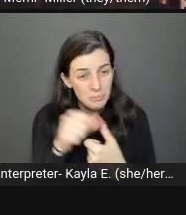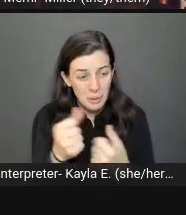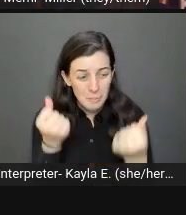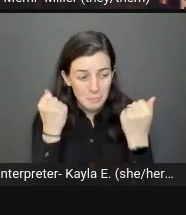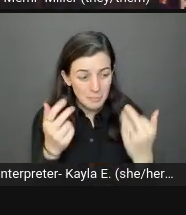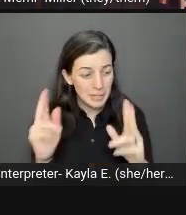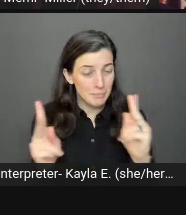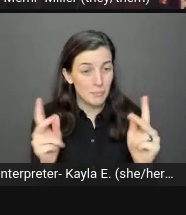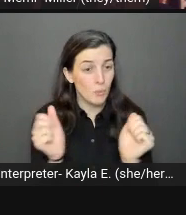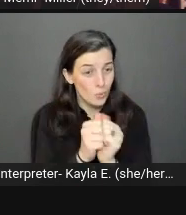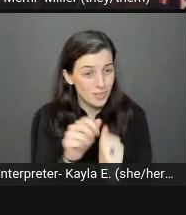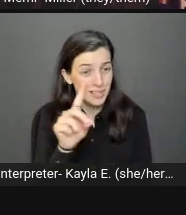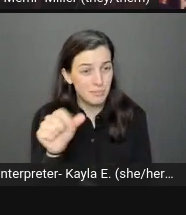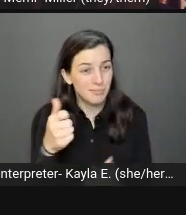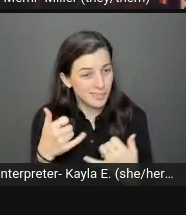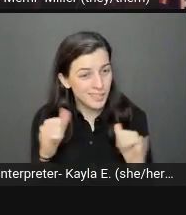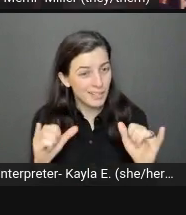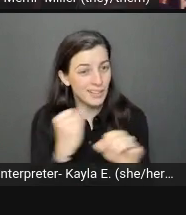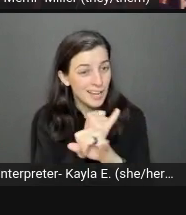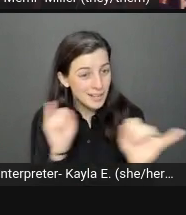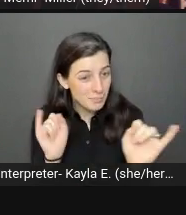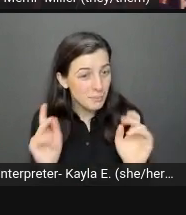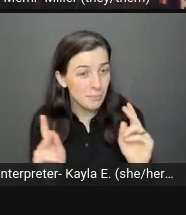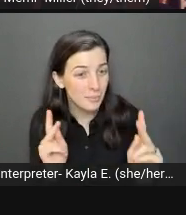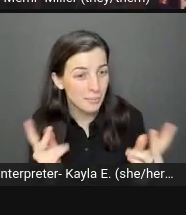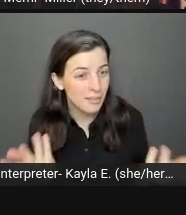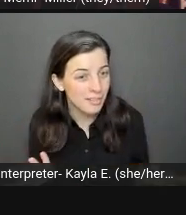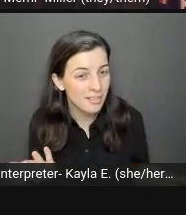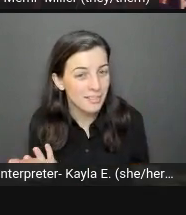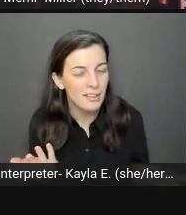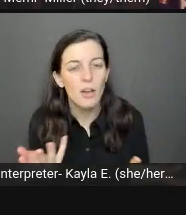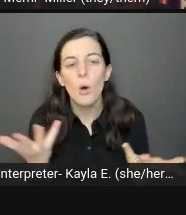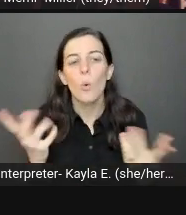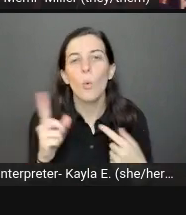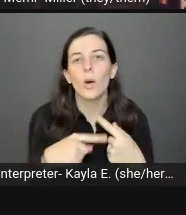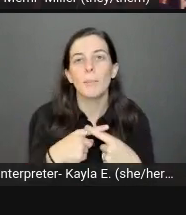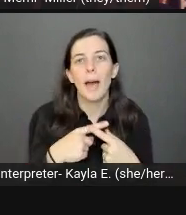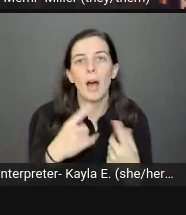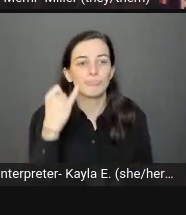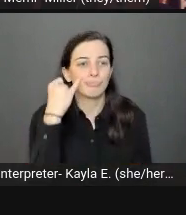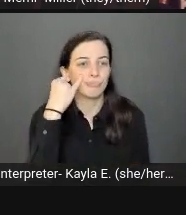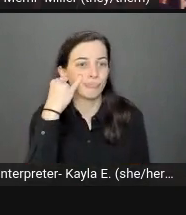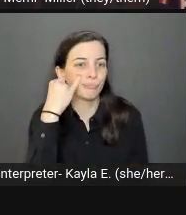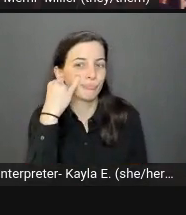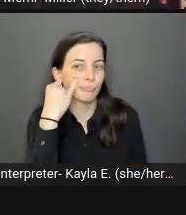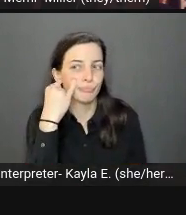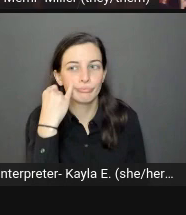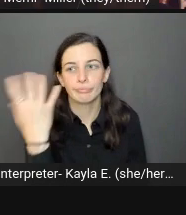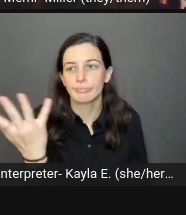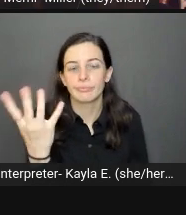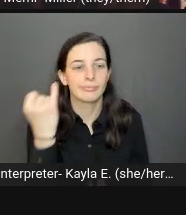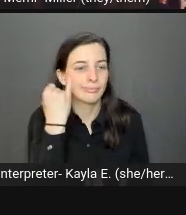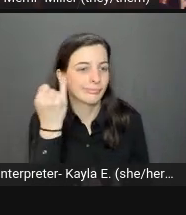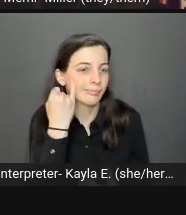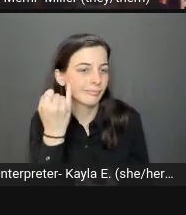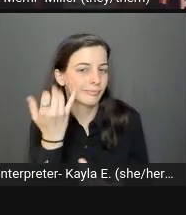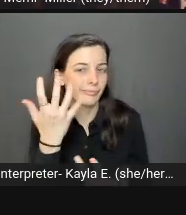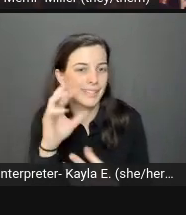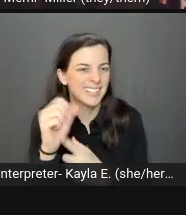still independent people. How about a hypothetical scenario that could literally occur between any set of partners?